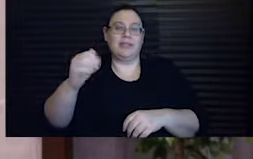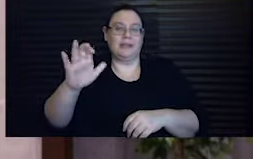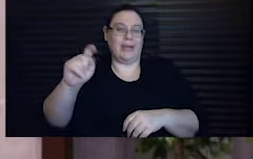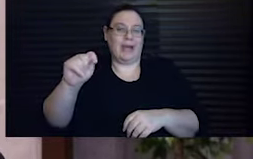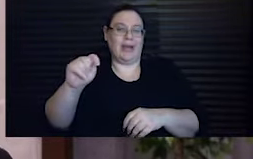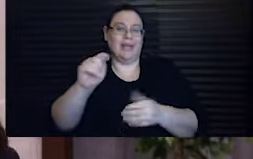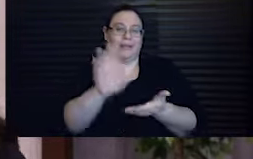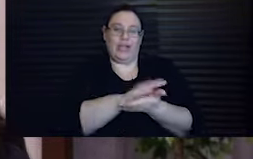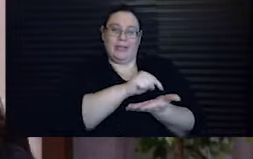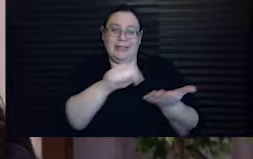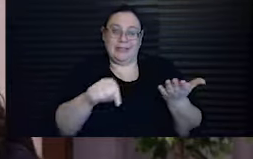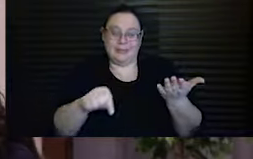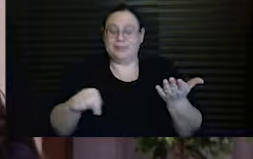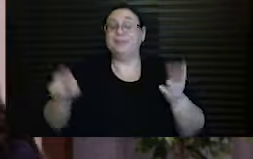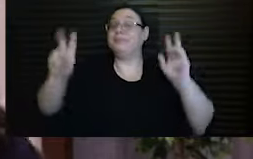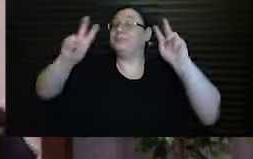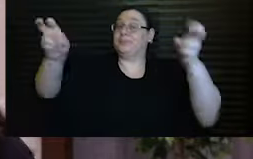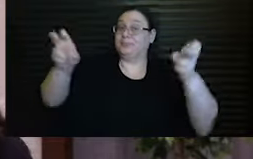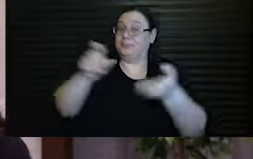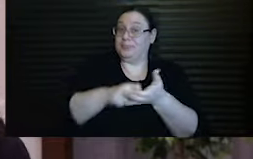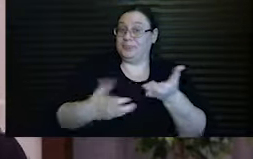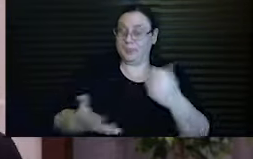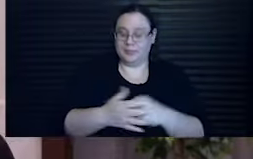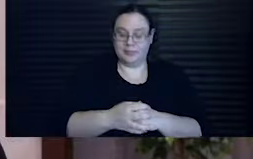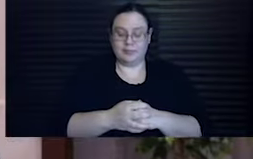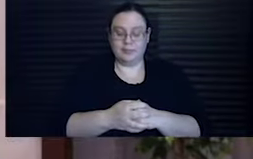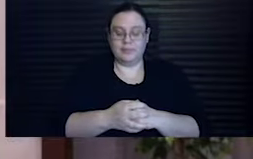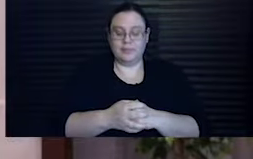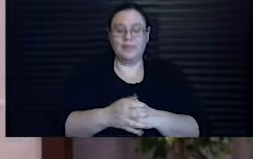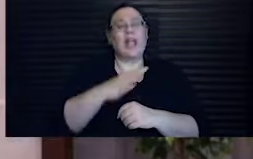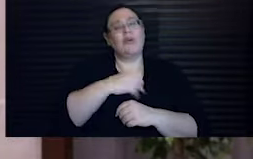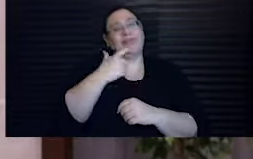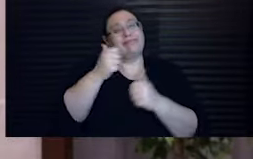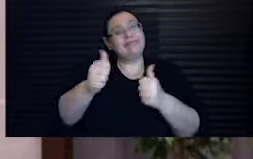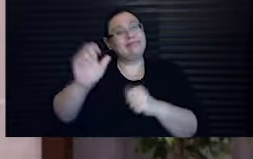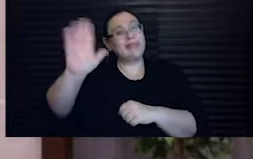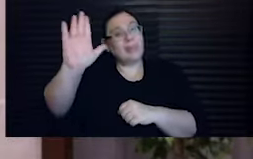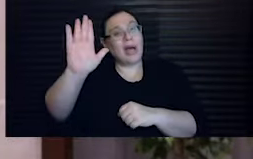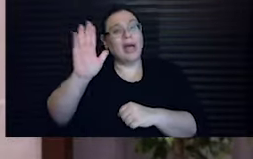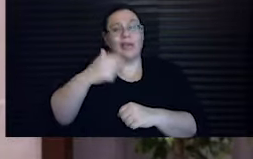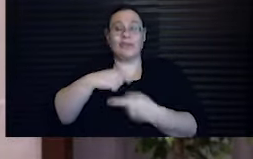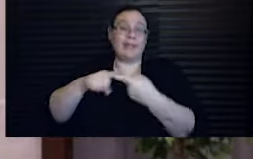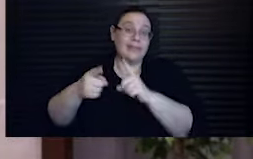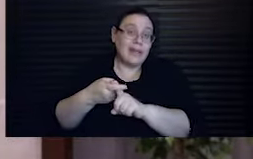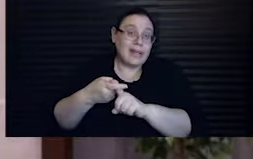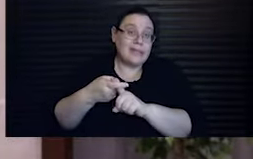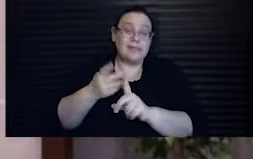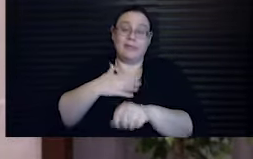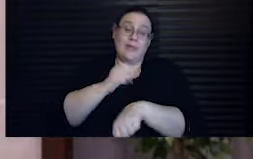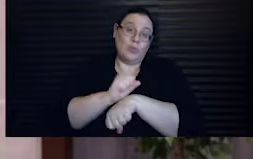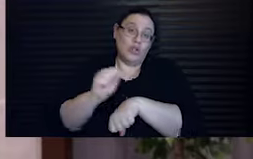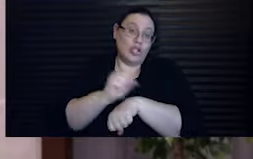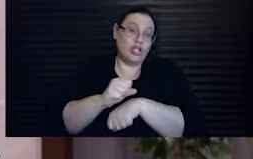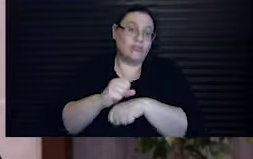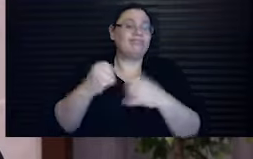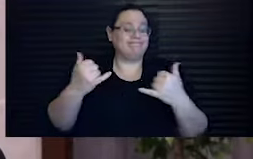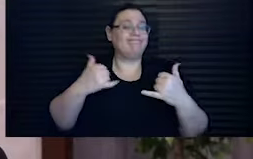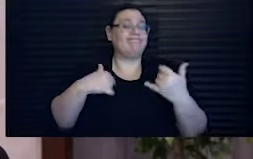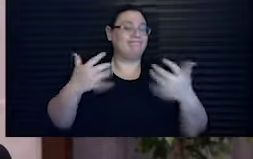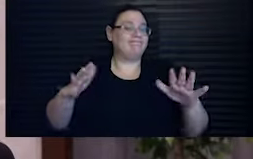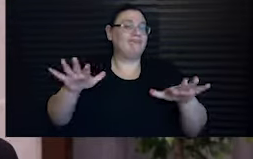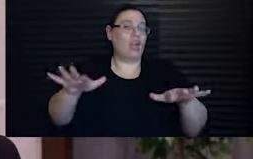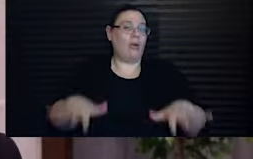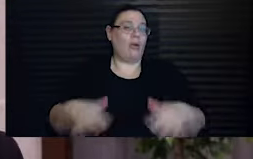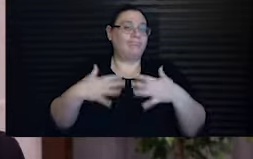She wrote the following. I wish to say goodbye to my friends and to my work. I'm calm now.